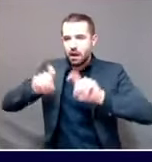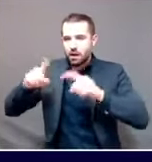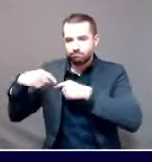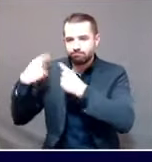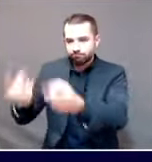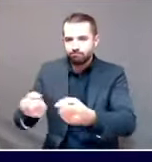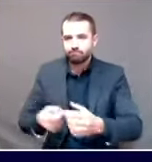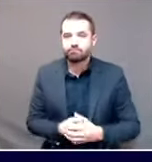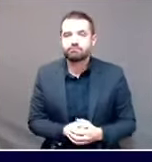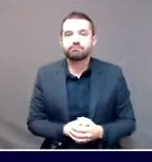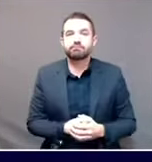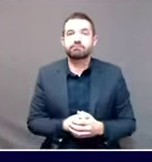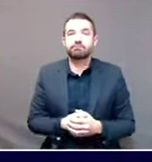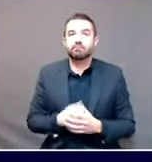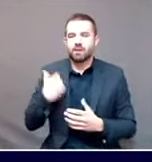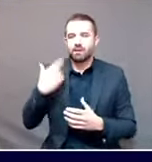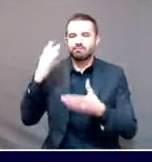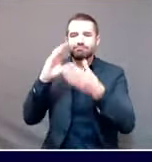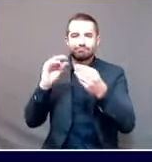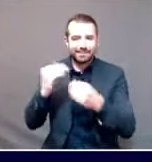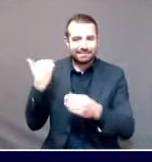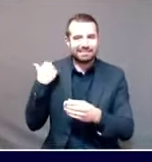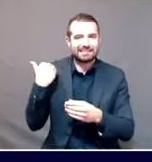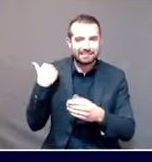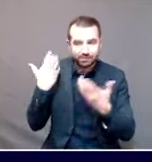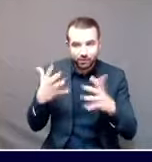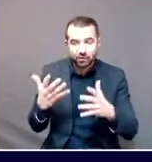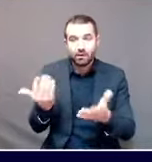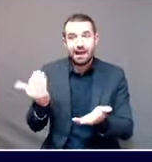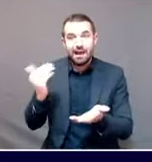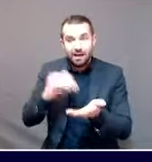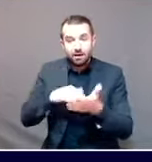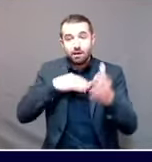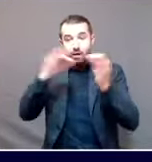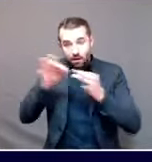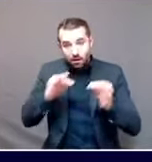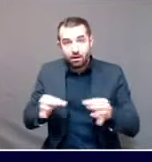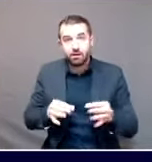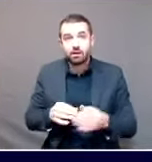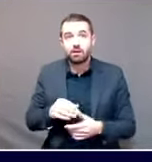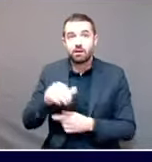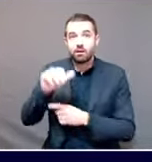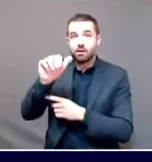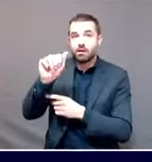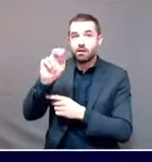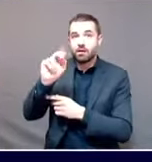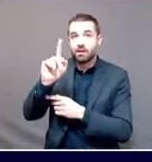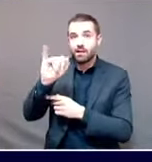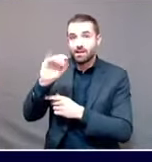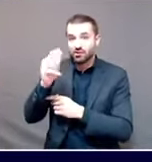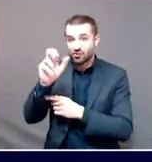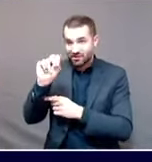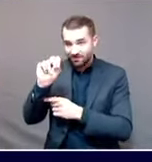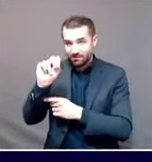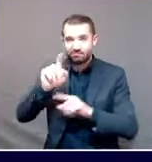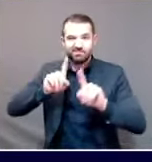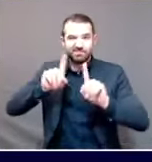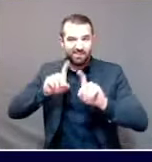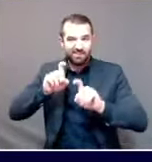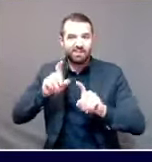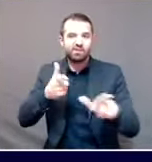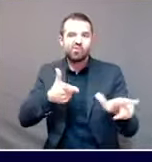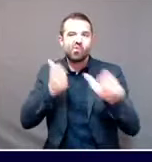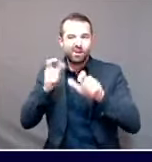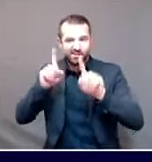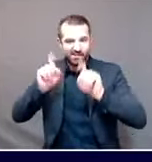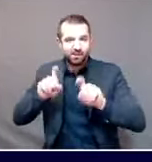ago, we now have sufficient and stable data with respect to antigen testing as well in Maine. As a